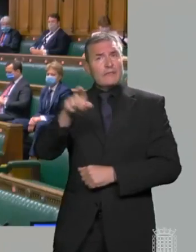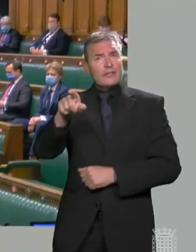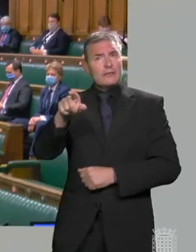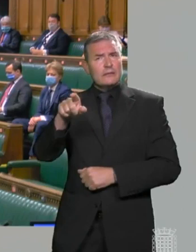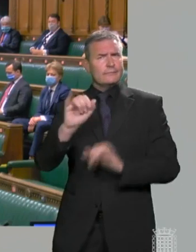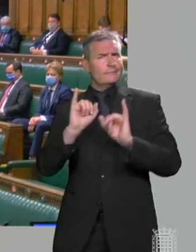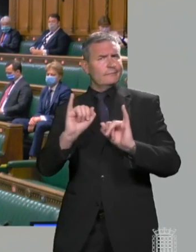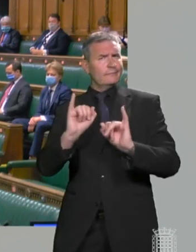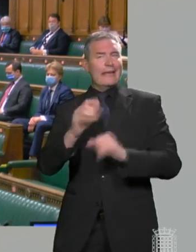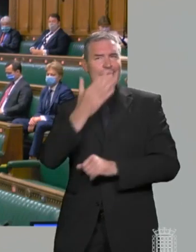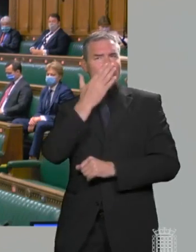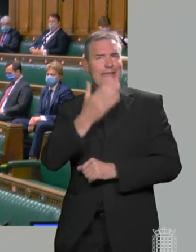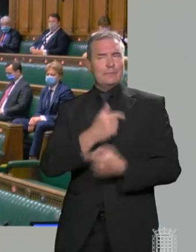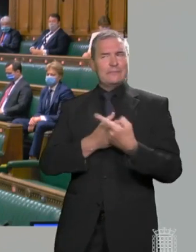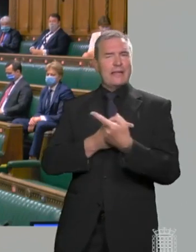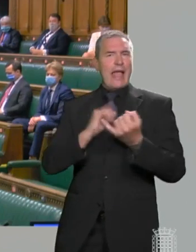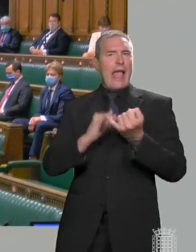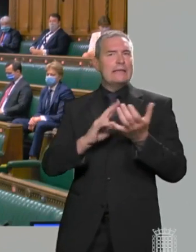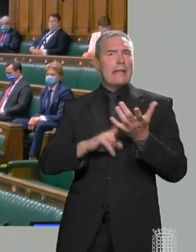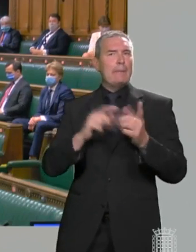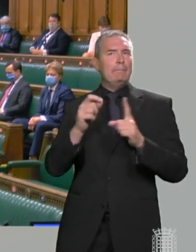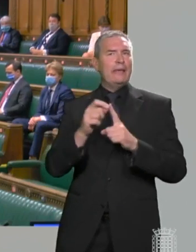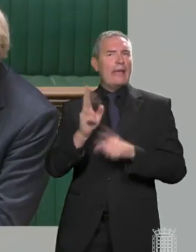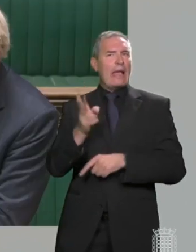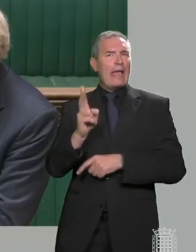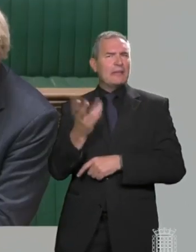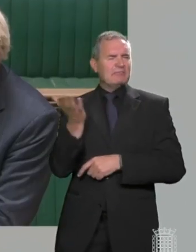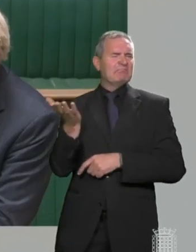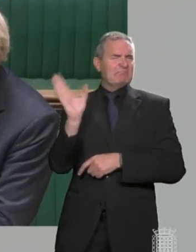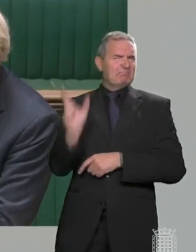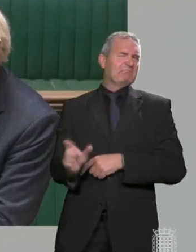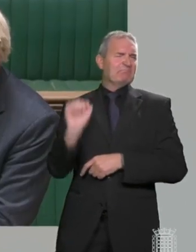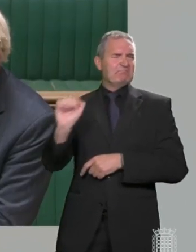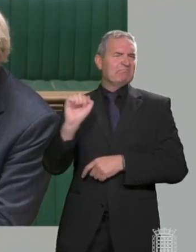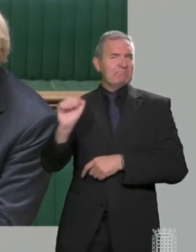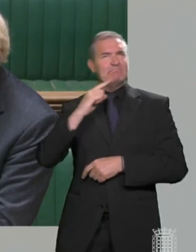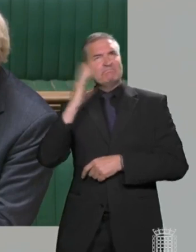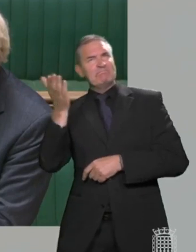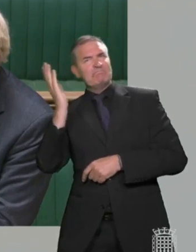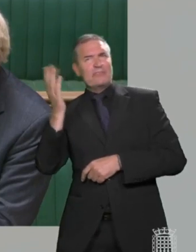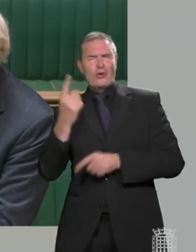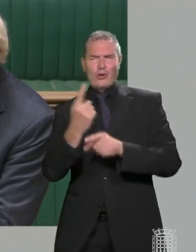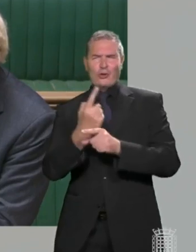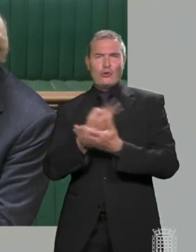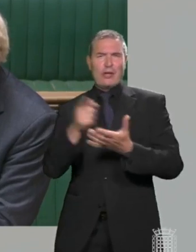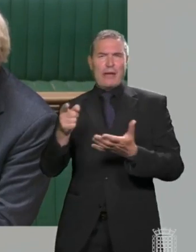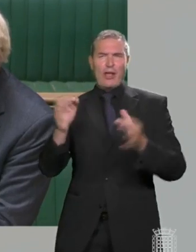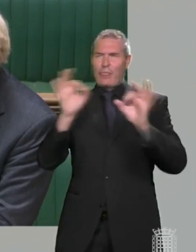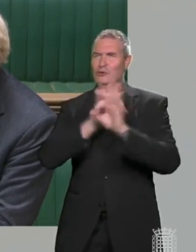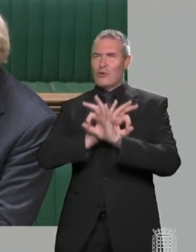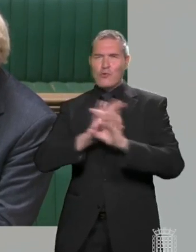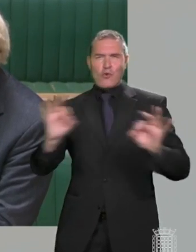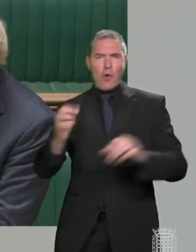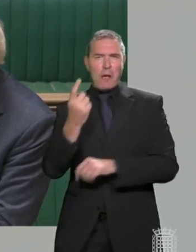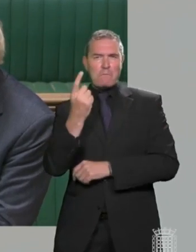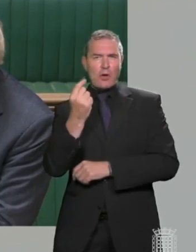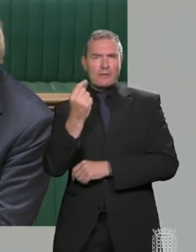tragic, that it should be the posture of the Scottish National Party, Mr Speaker, to see absolutely no way in